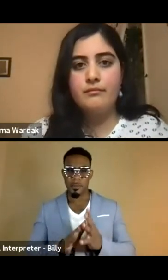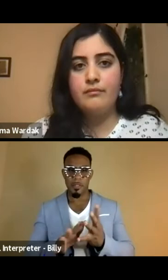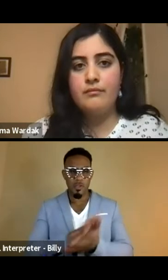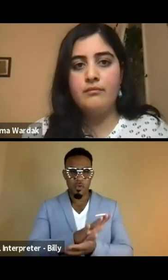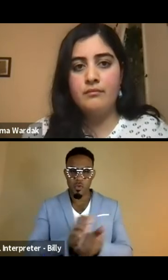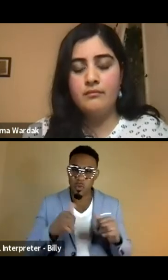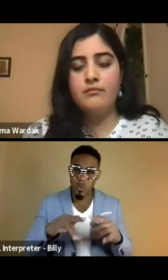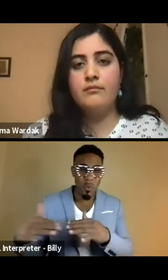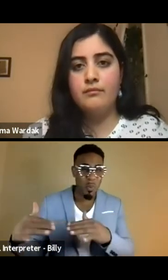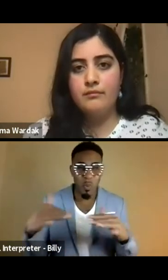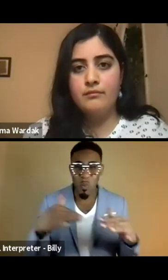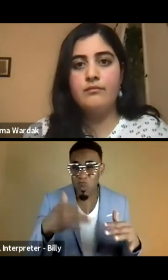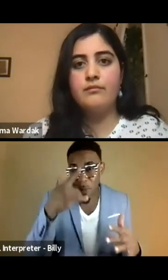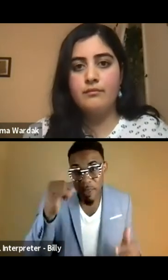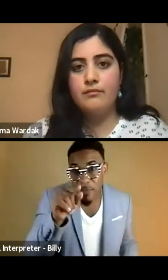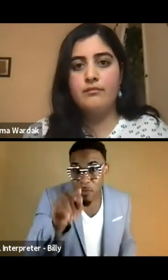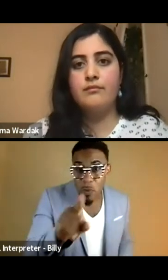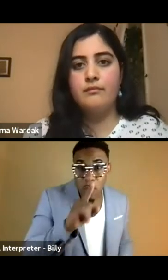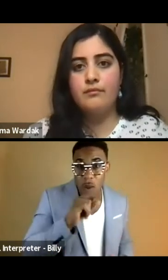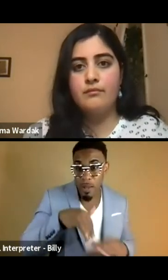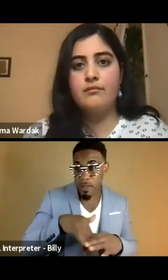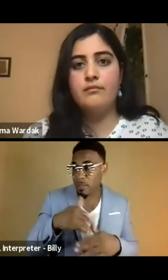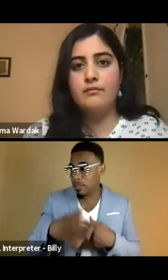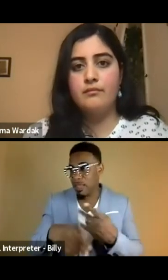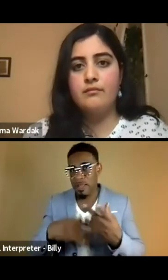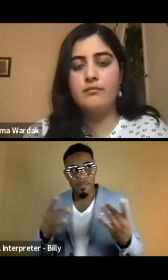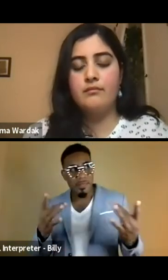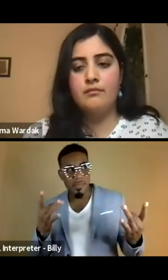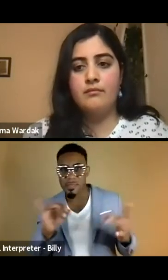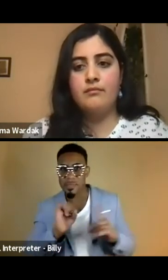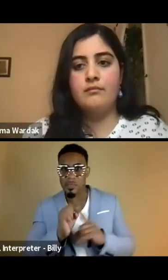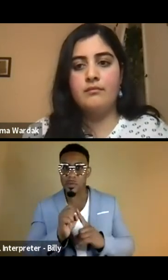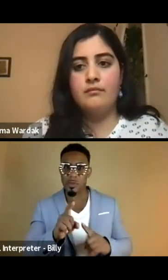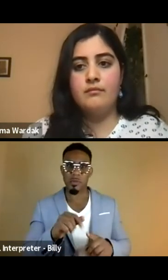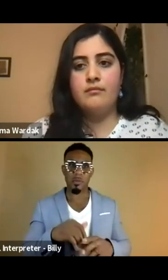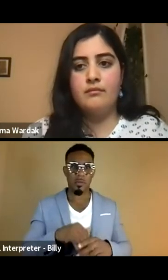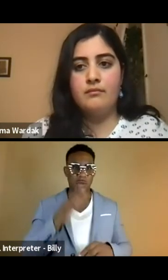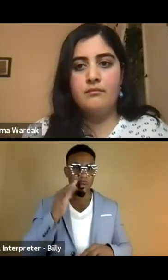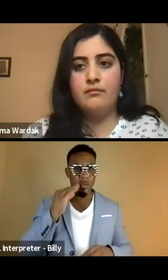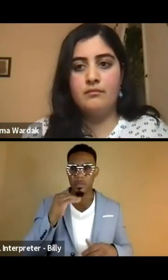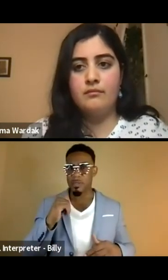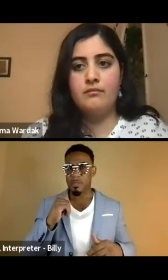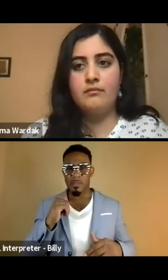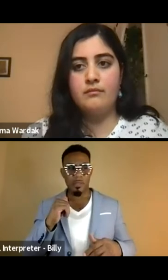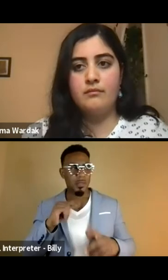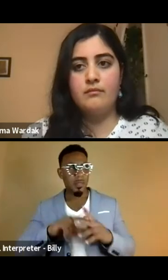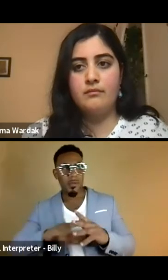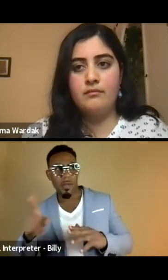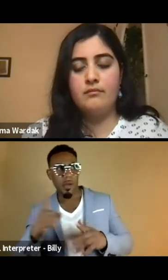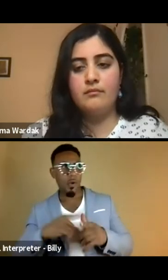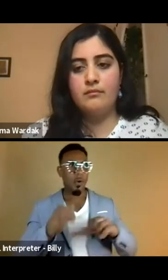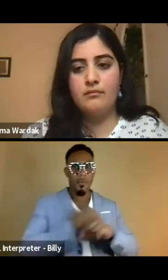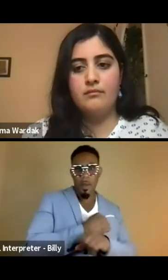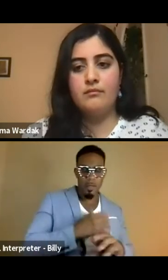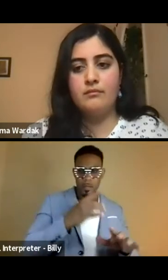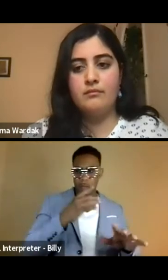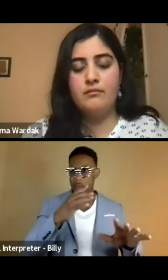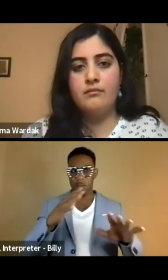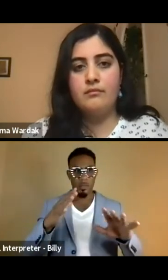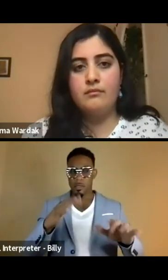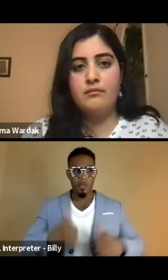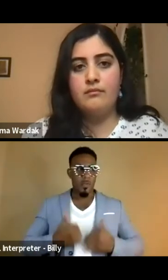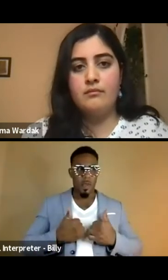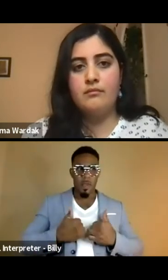during war. Because if you are in this kind of situation where you're in this flight, a fight and flight mode, you're in the